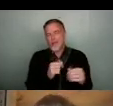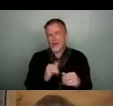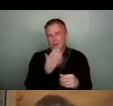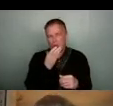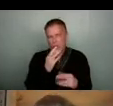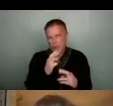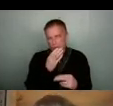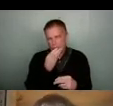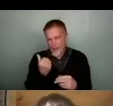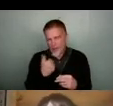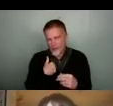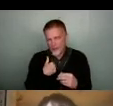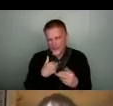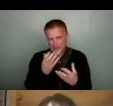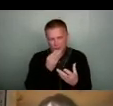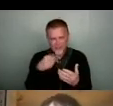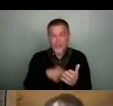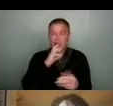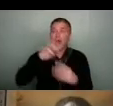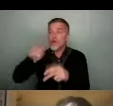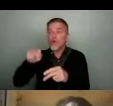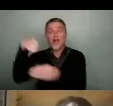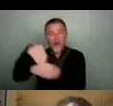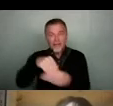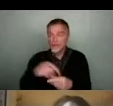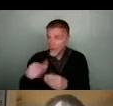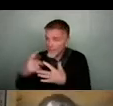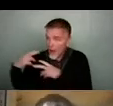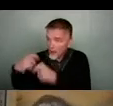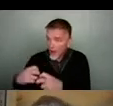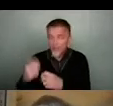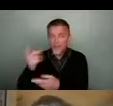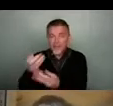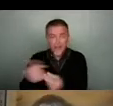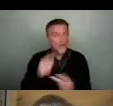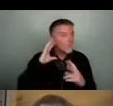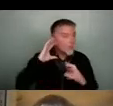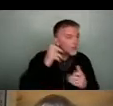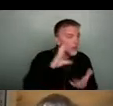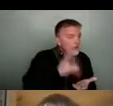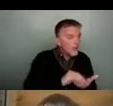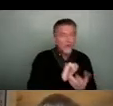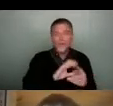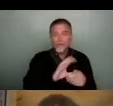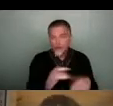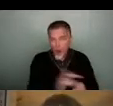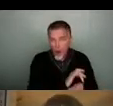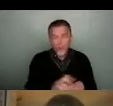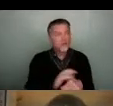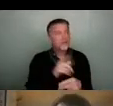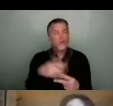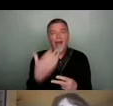content everybody had, you know, asking questions like, do you have archived material? Do you have audio recordings of your shows? Do you have